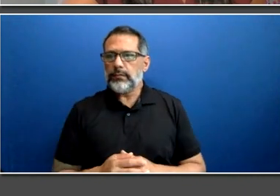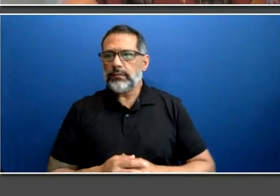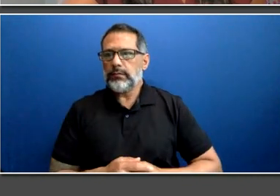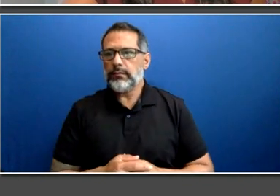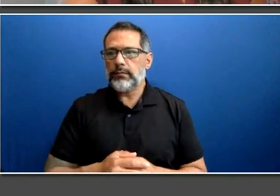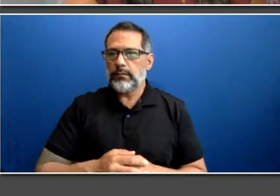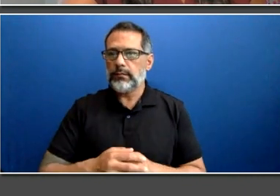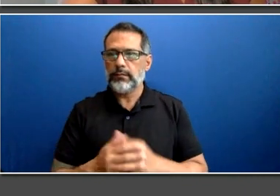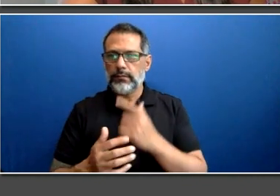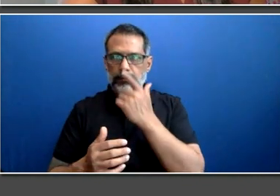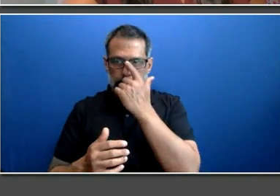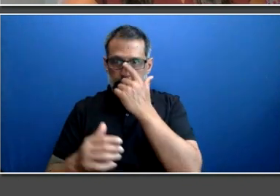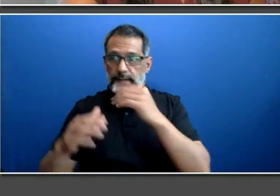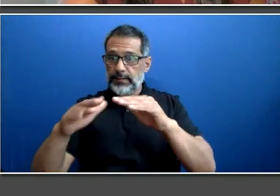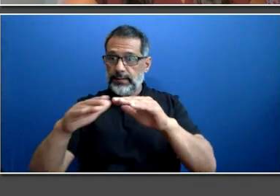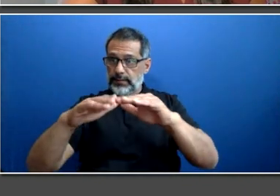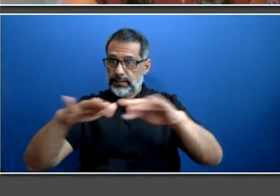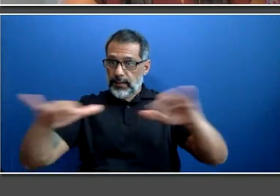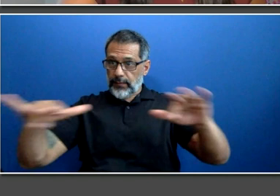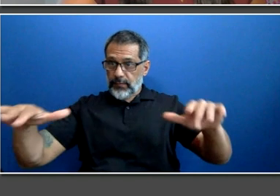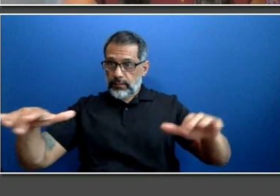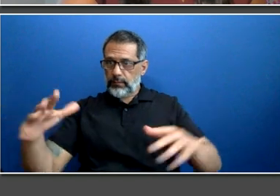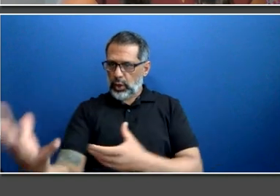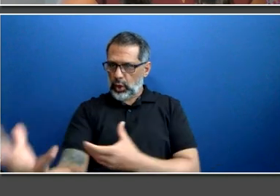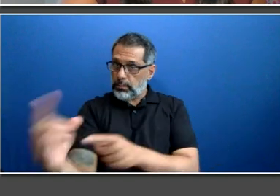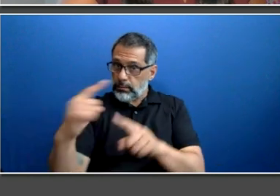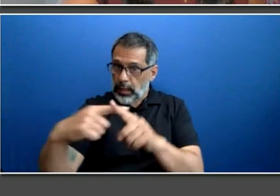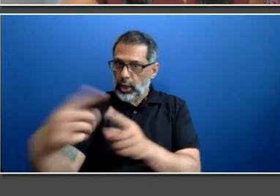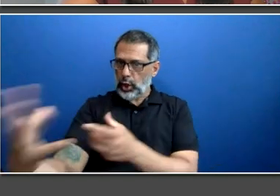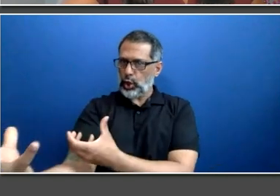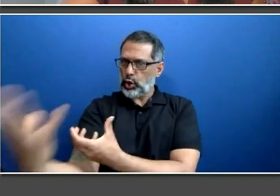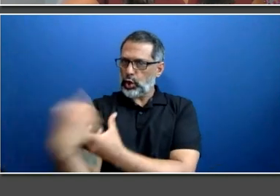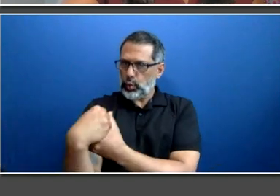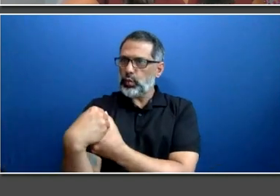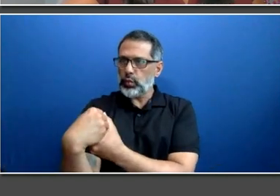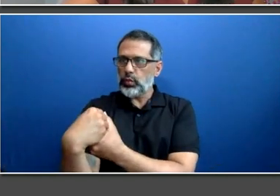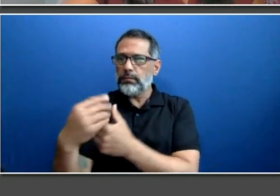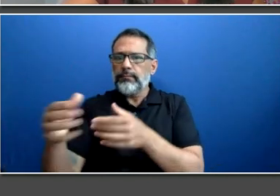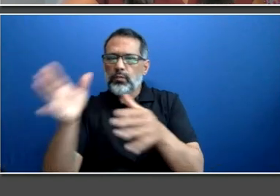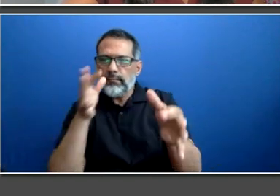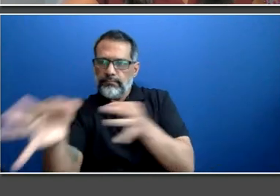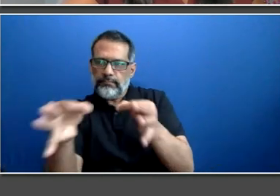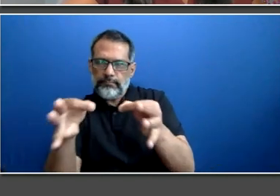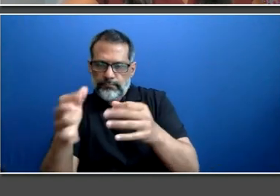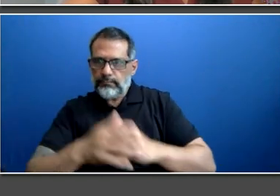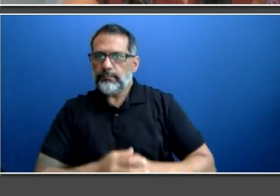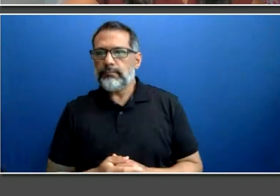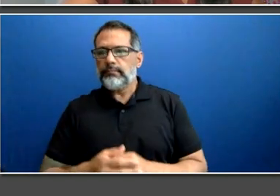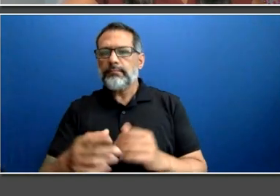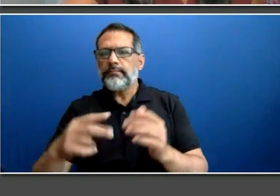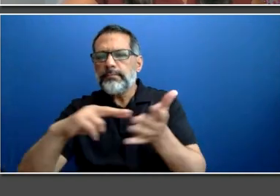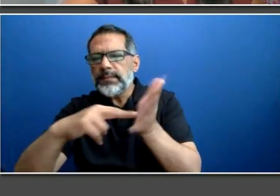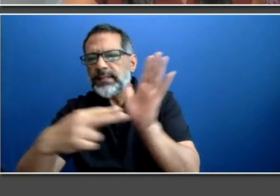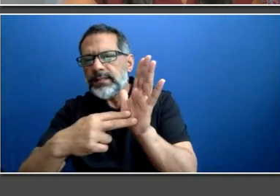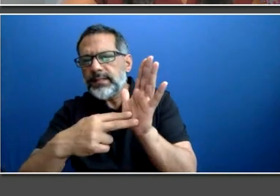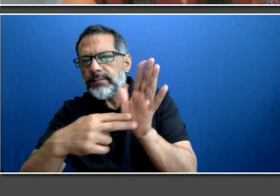provide some simple definitions. Diversity, those are traits and characteristics that make people unique.